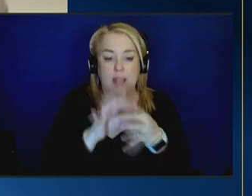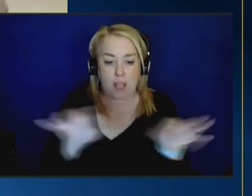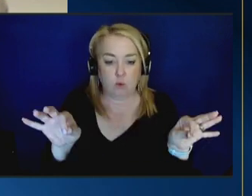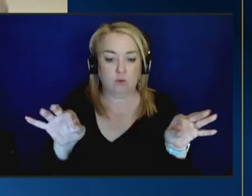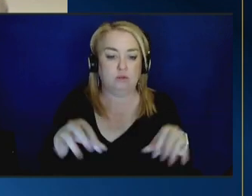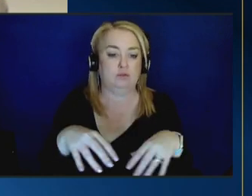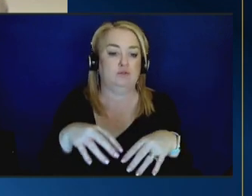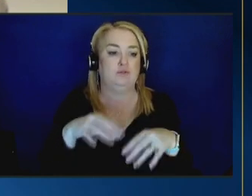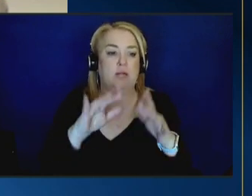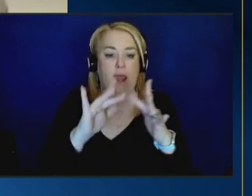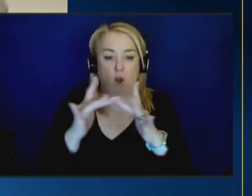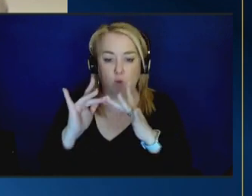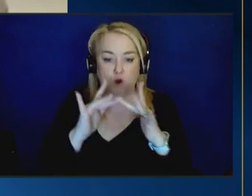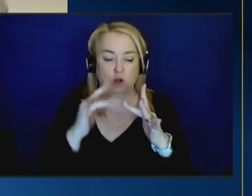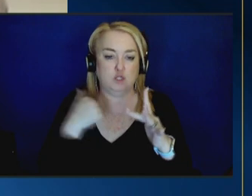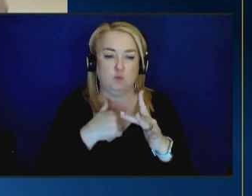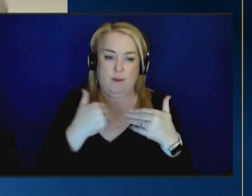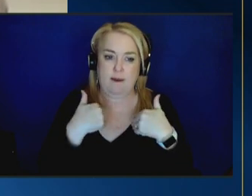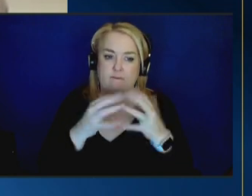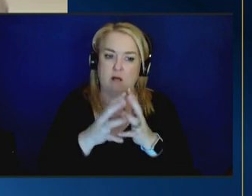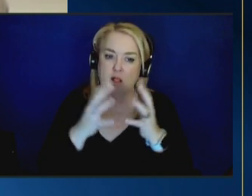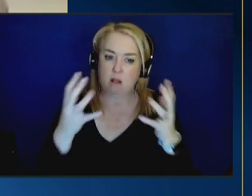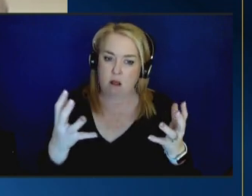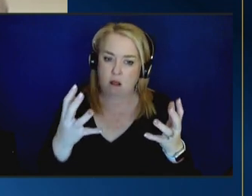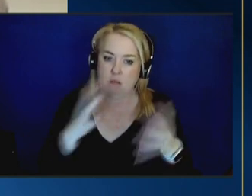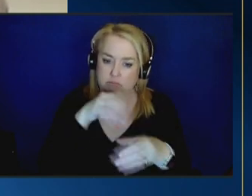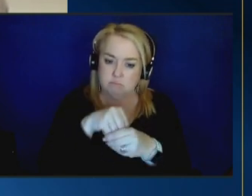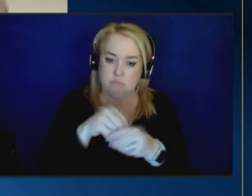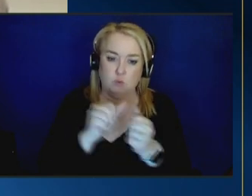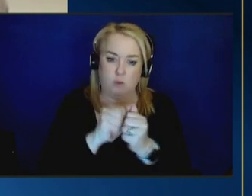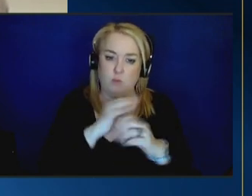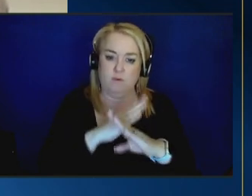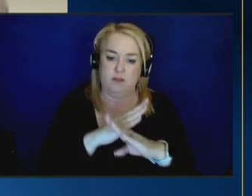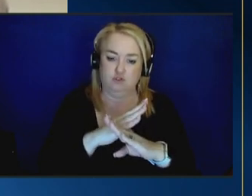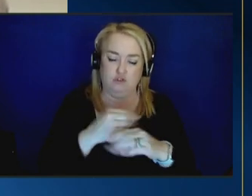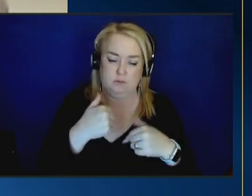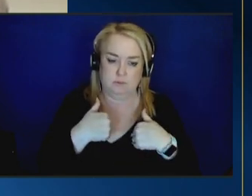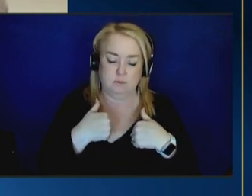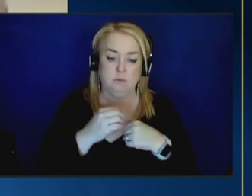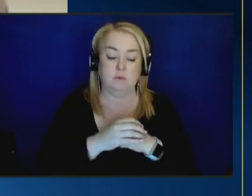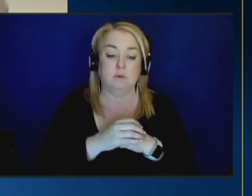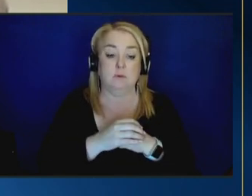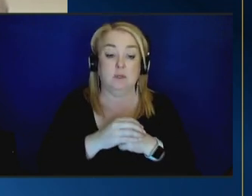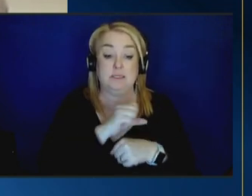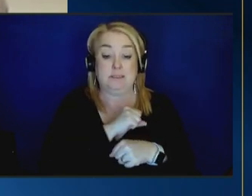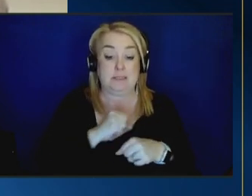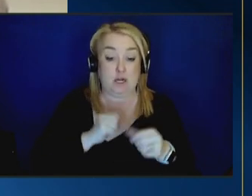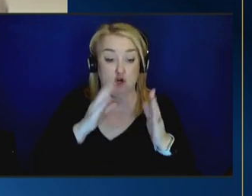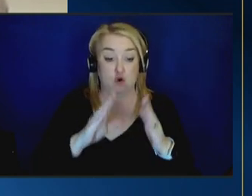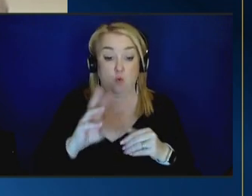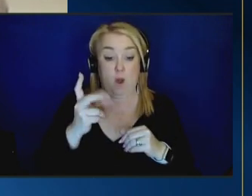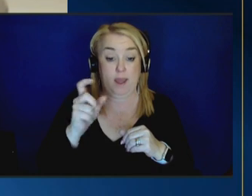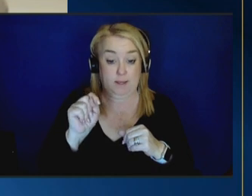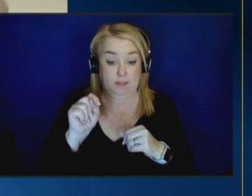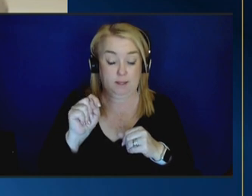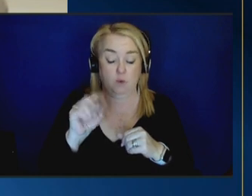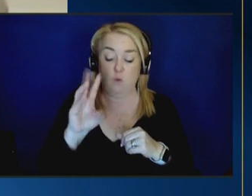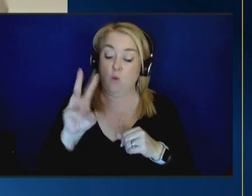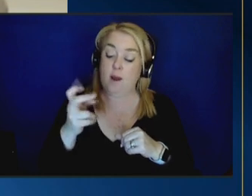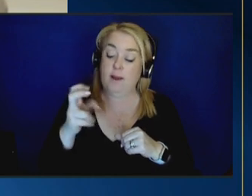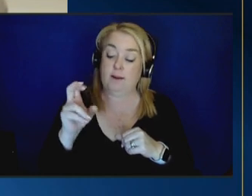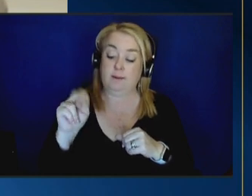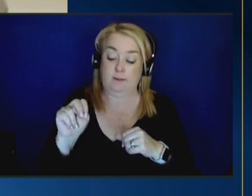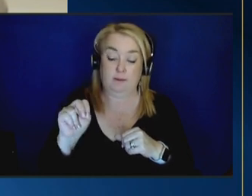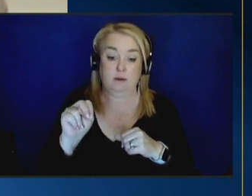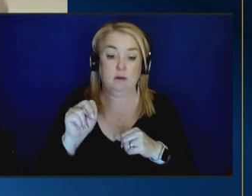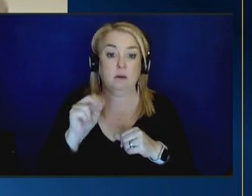so we really have a lot to draw on when we're talking about prevention here senator wyden acknowledged that um at every